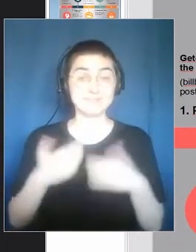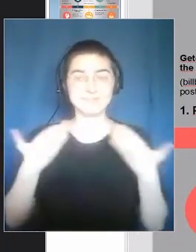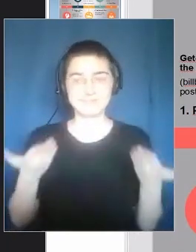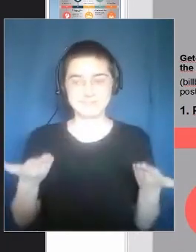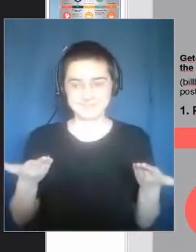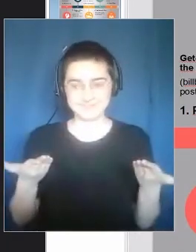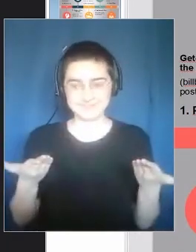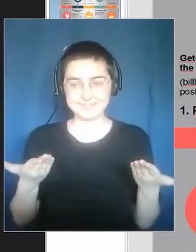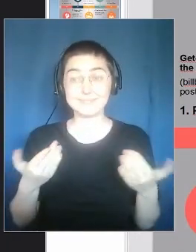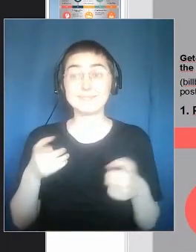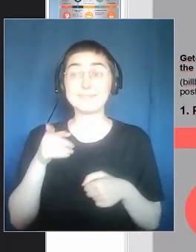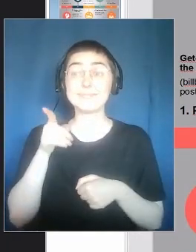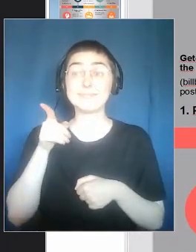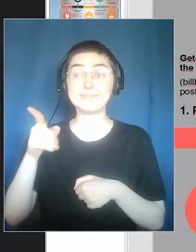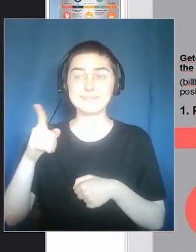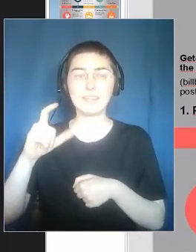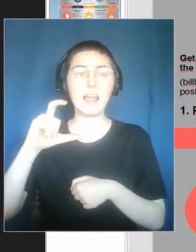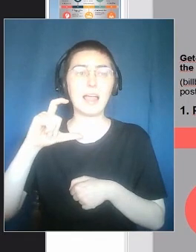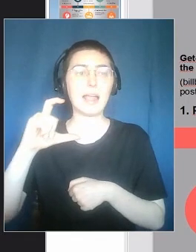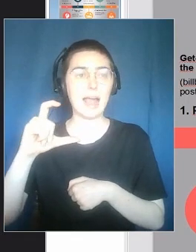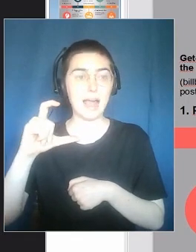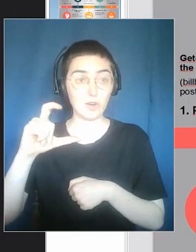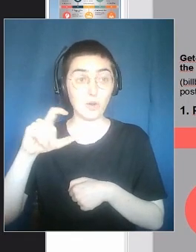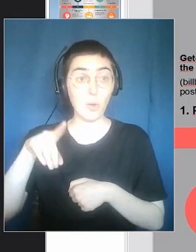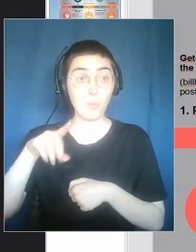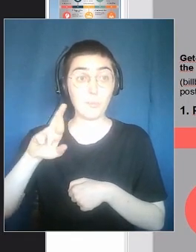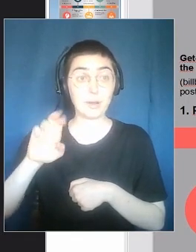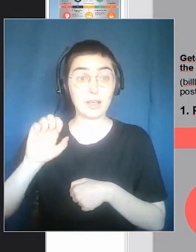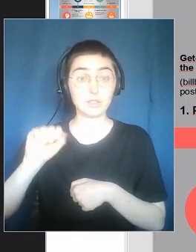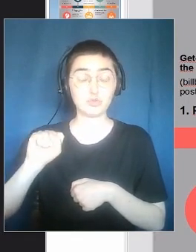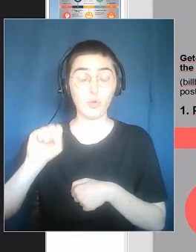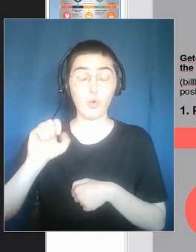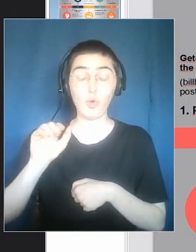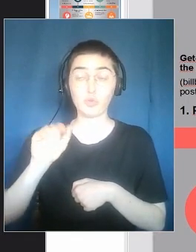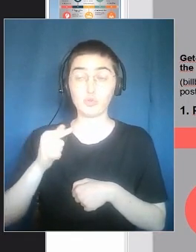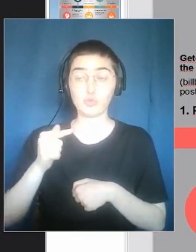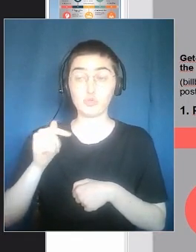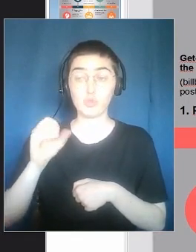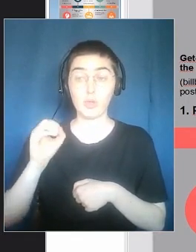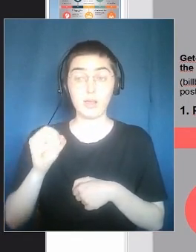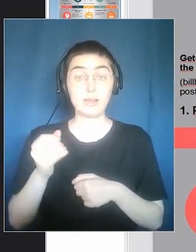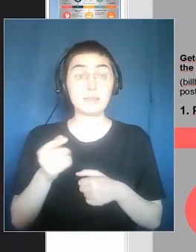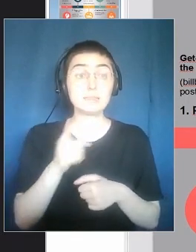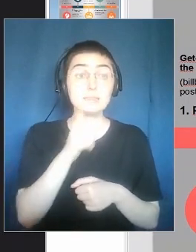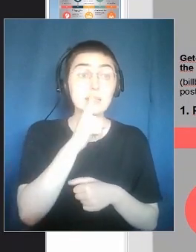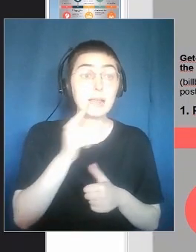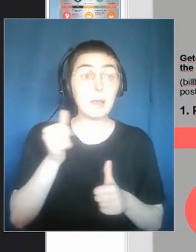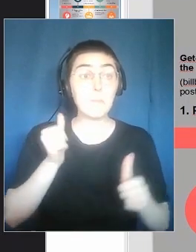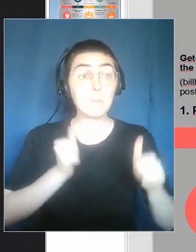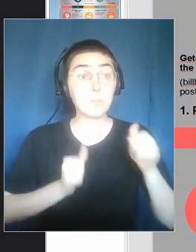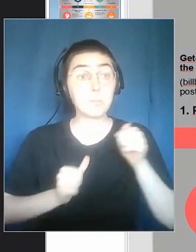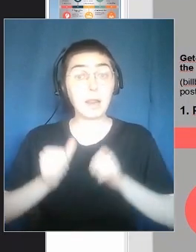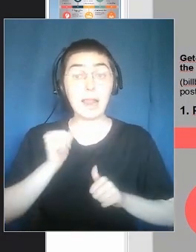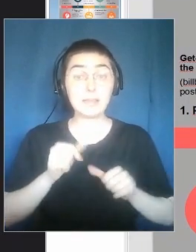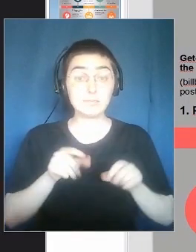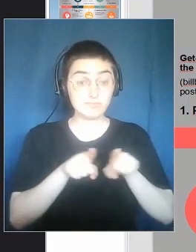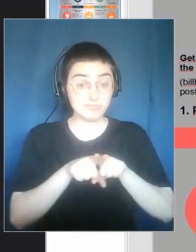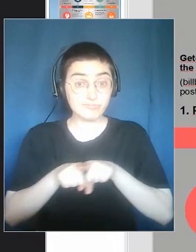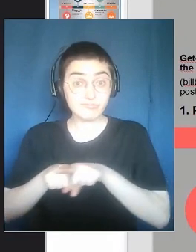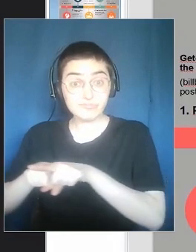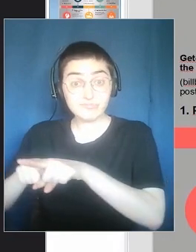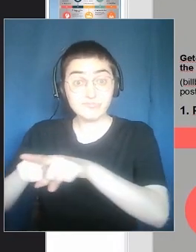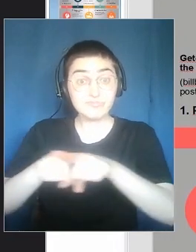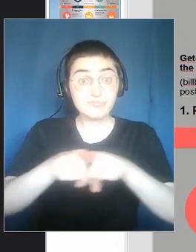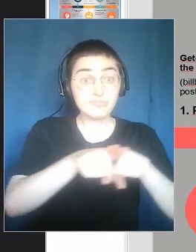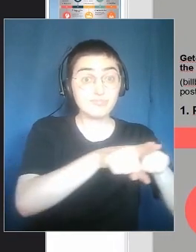more visual information. As you could understand from Carlos' speech, silent plays are